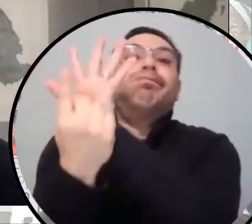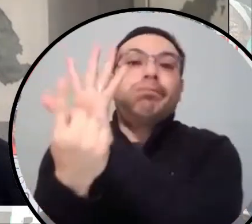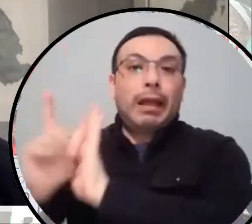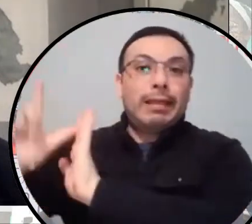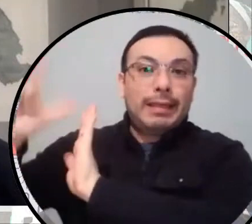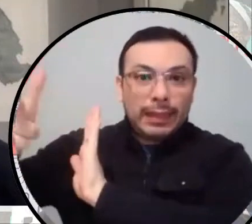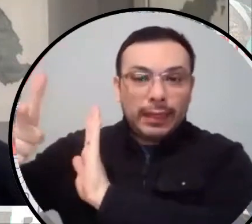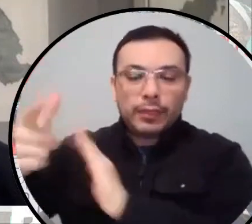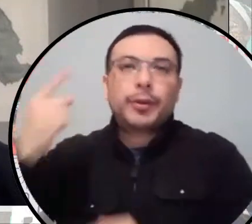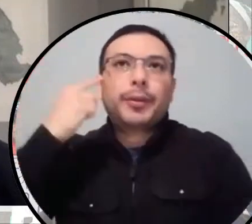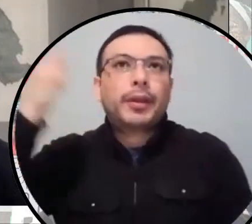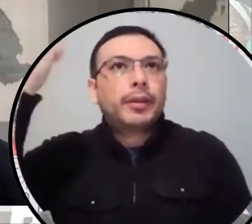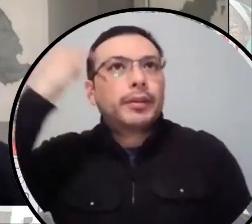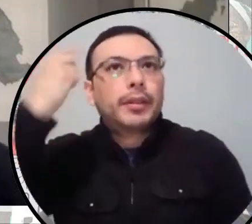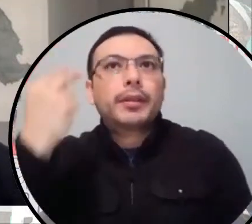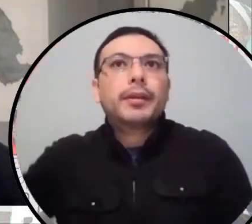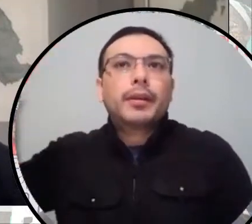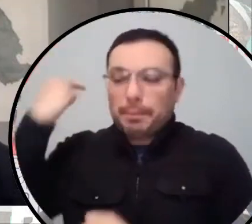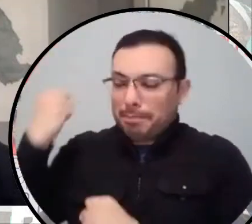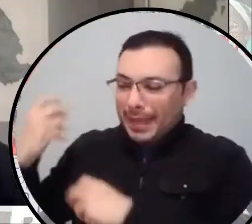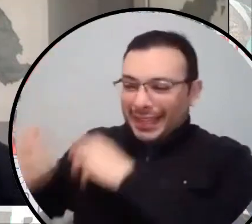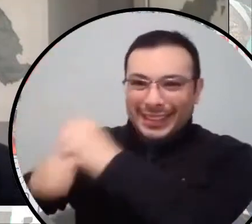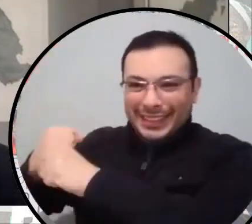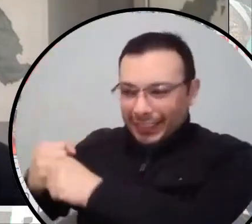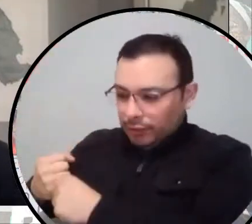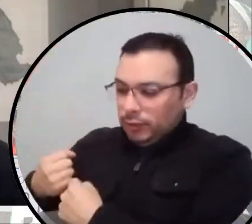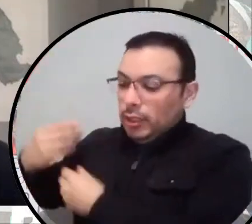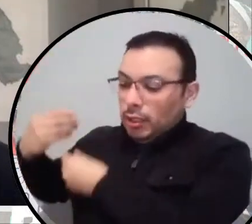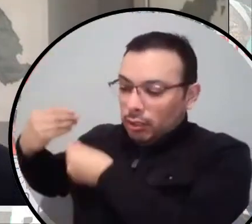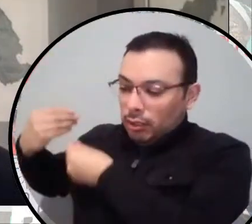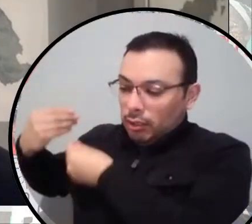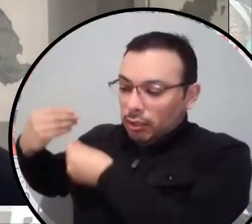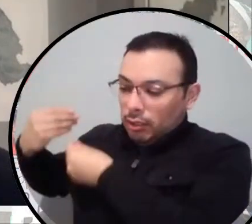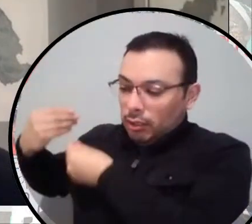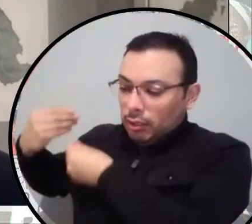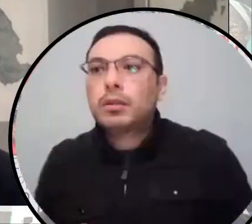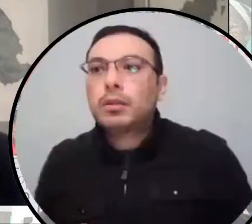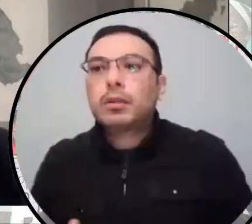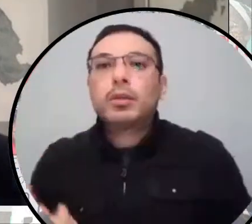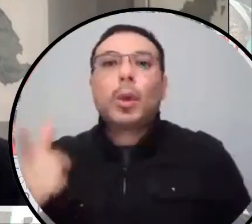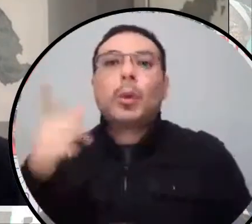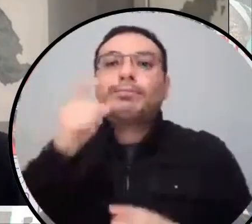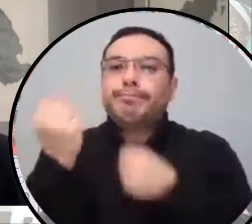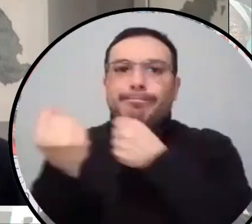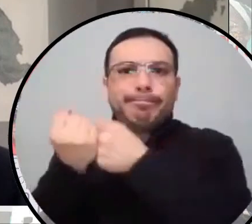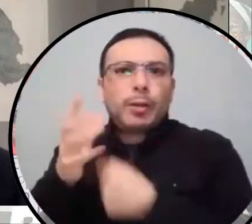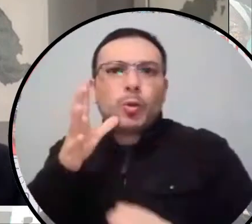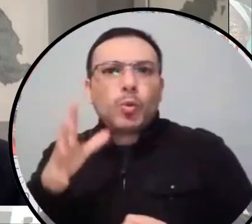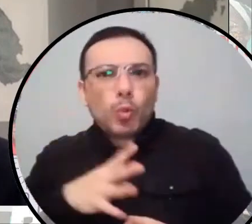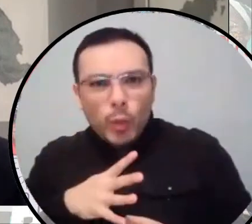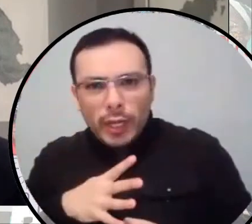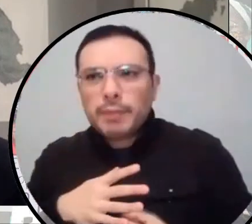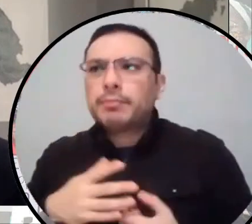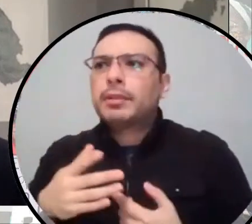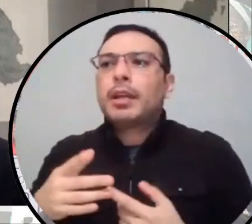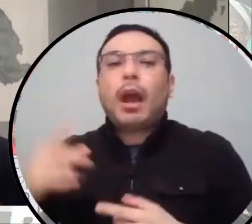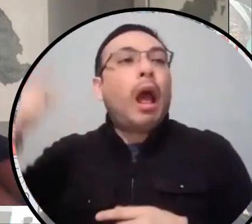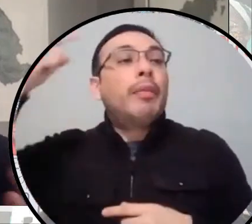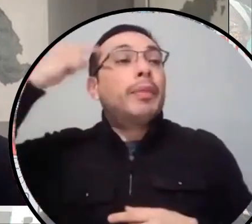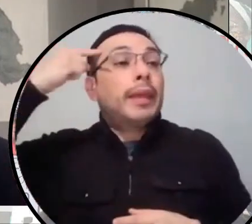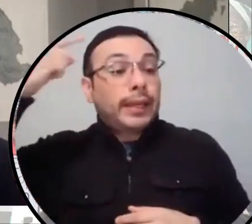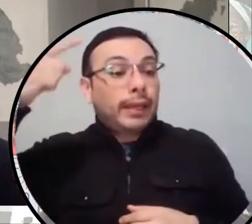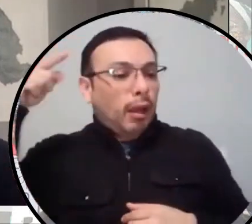all the deep feminist work that's been going on for so long that allows us to have responses to like, but what about the rapist? But what about the